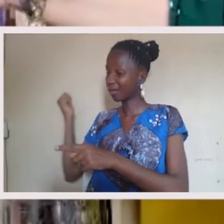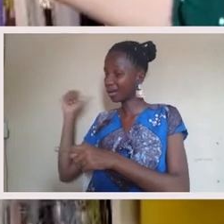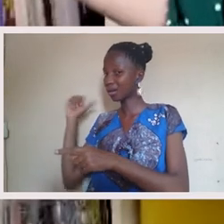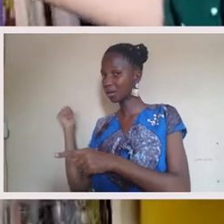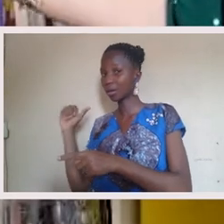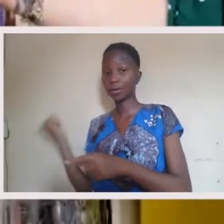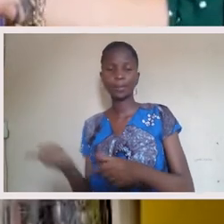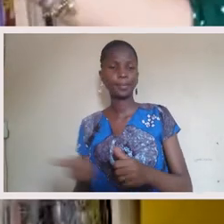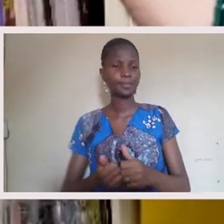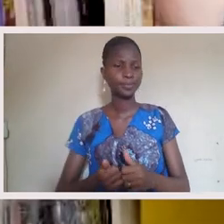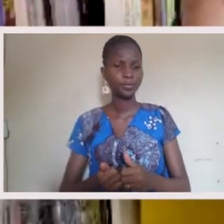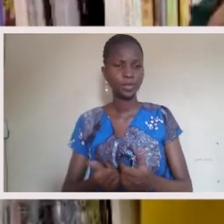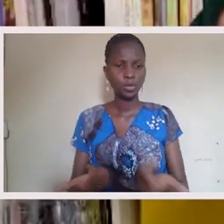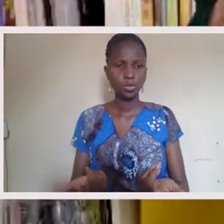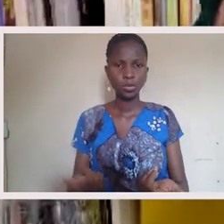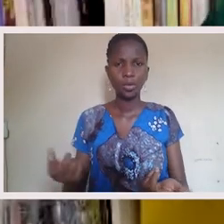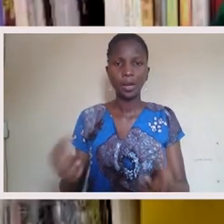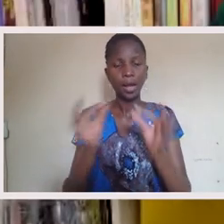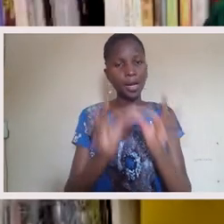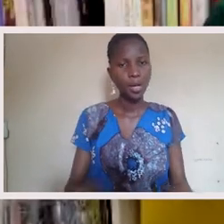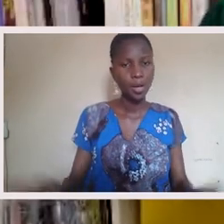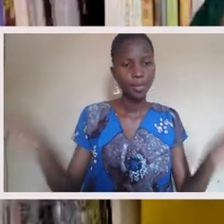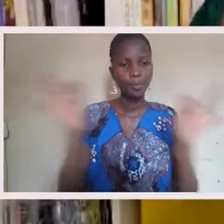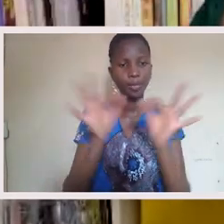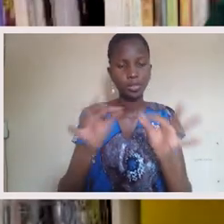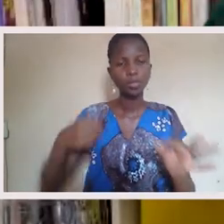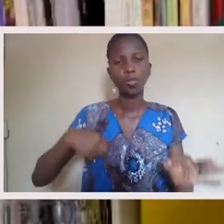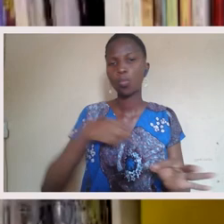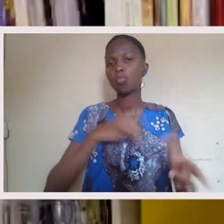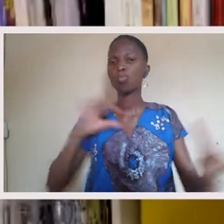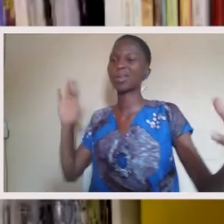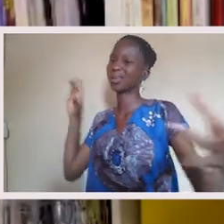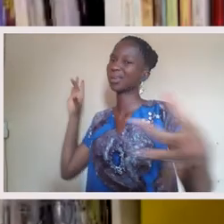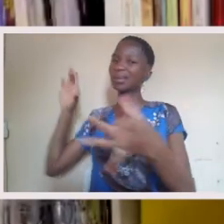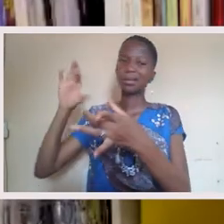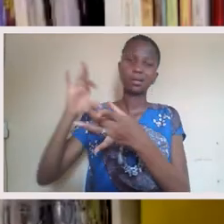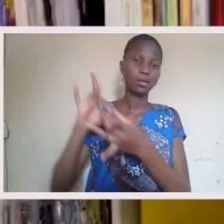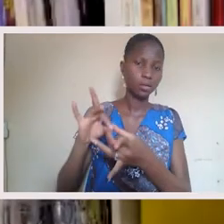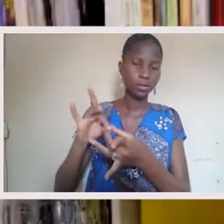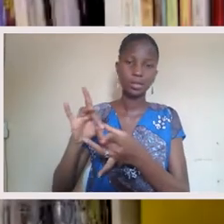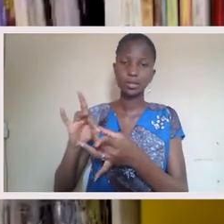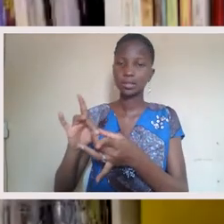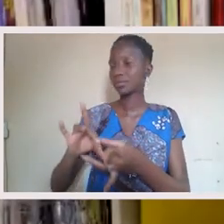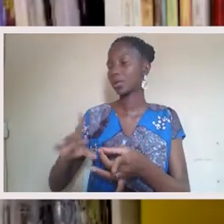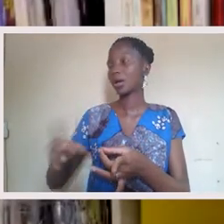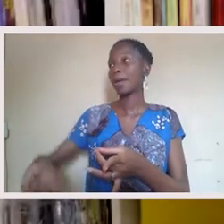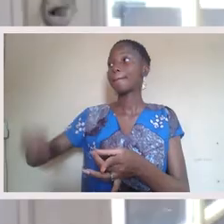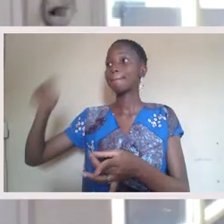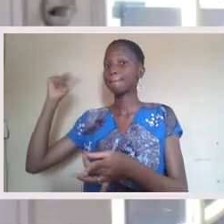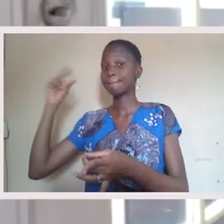movement. And that has been lost in this very homogenous American deal of what it means to be a human being.